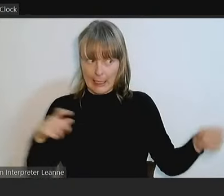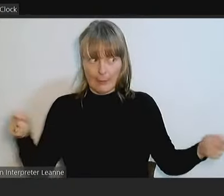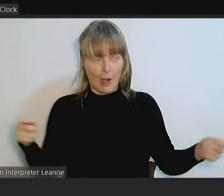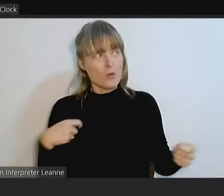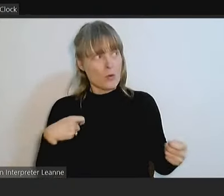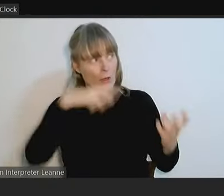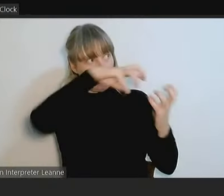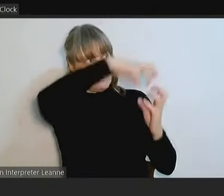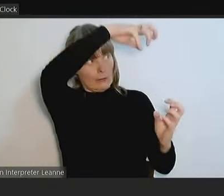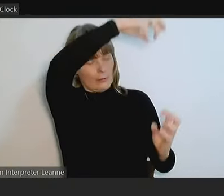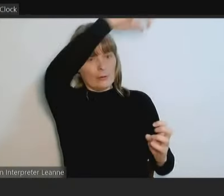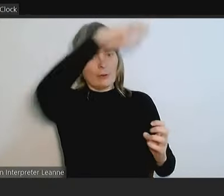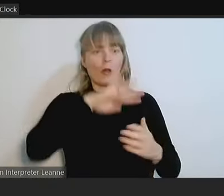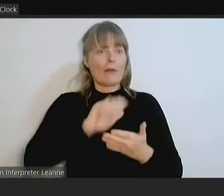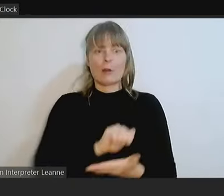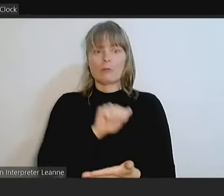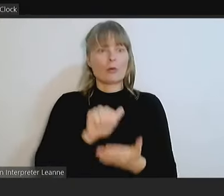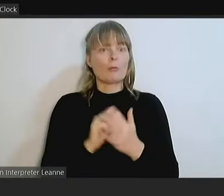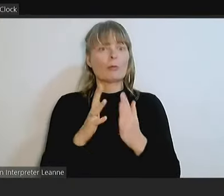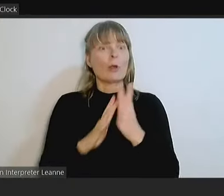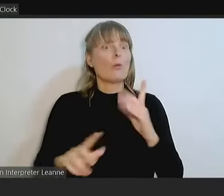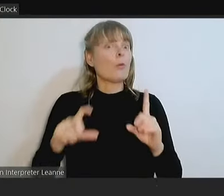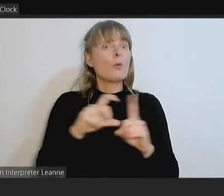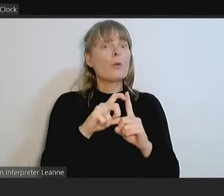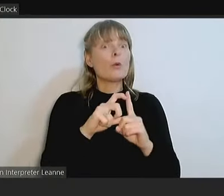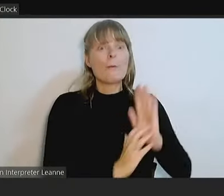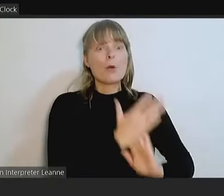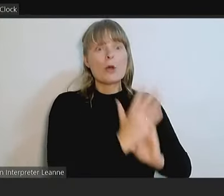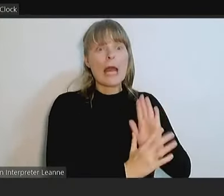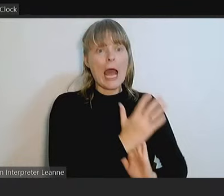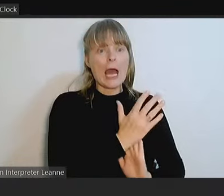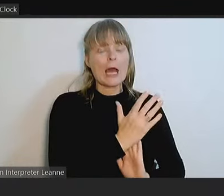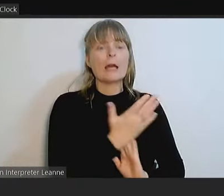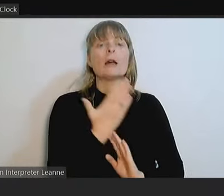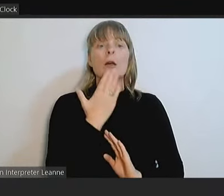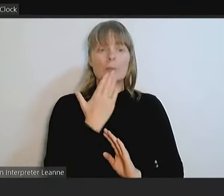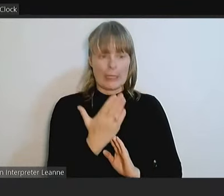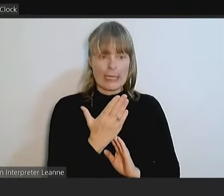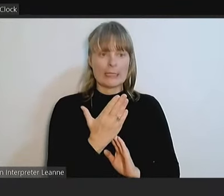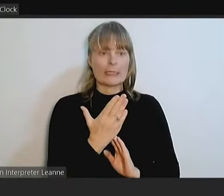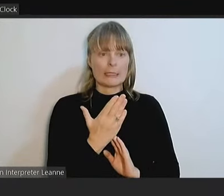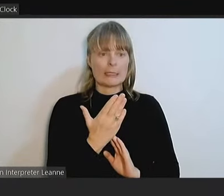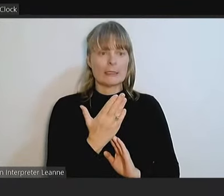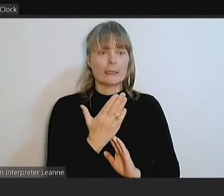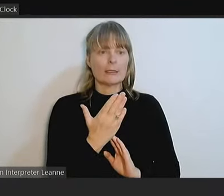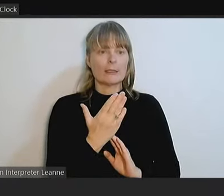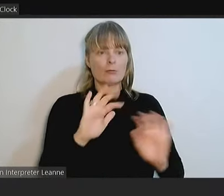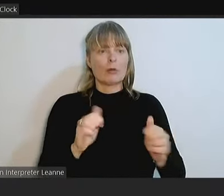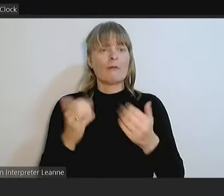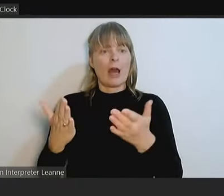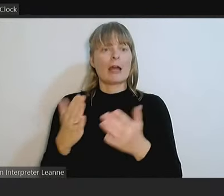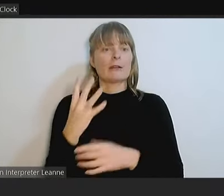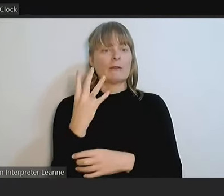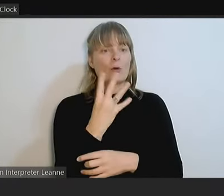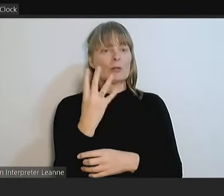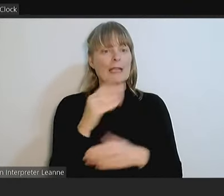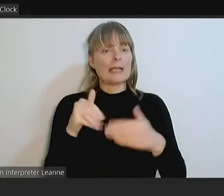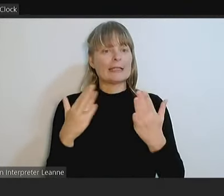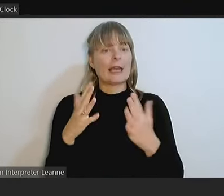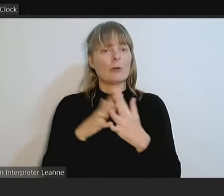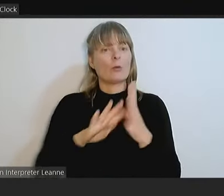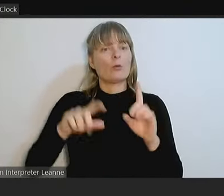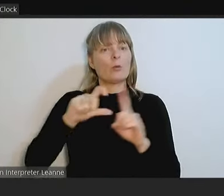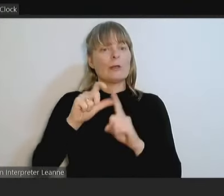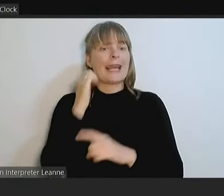burner, please contact. If you could please provide a 14 day wood heater log to Council and we'll investigate that for you.